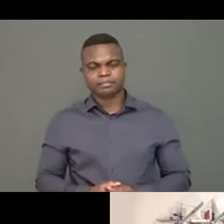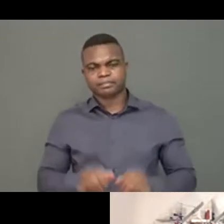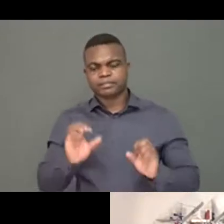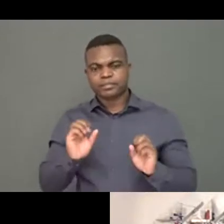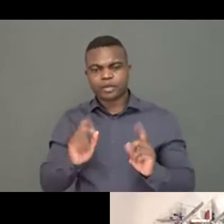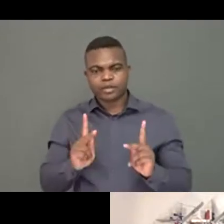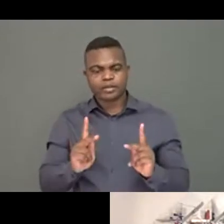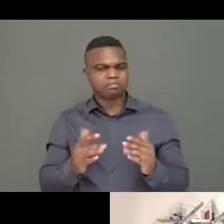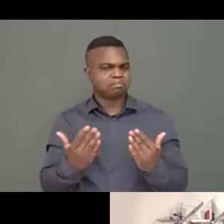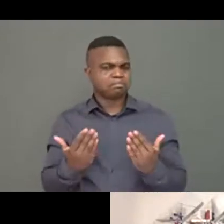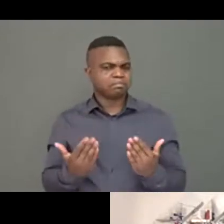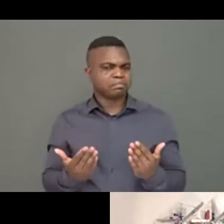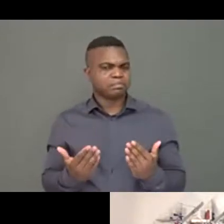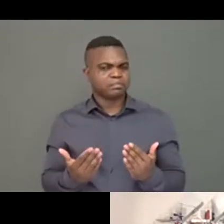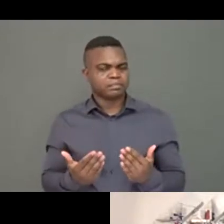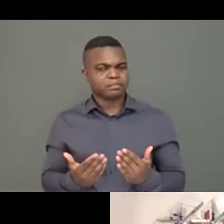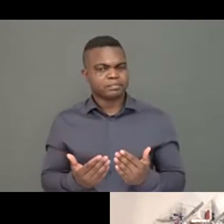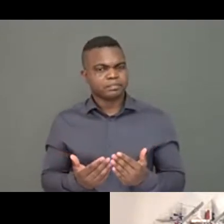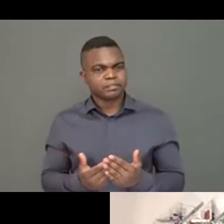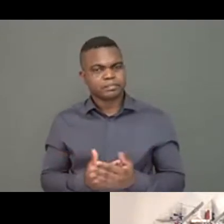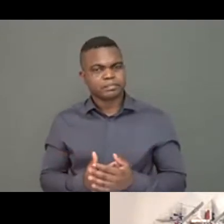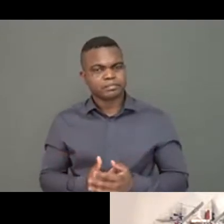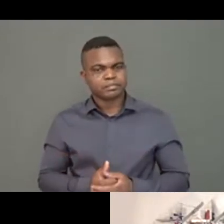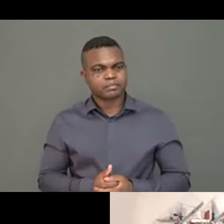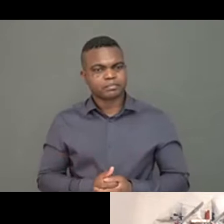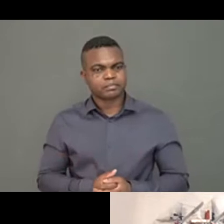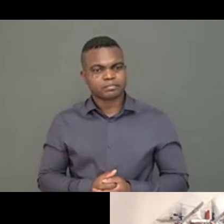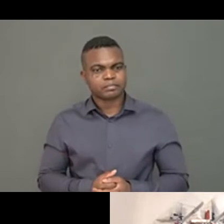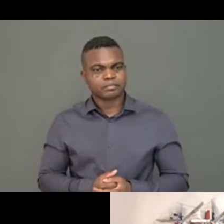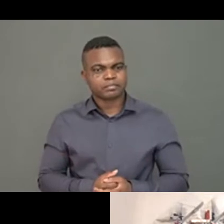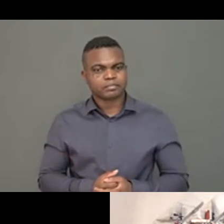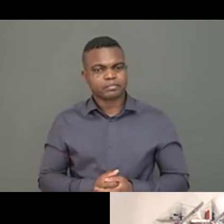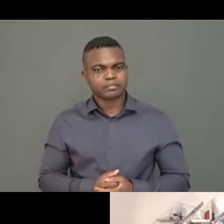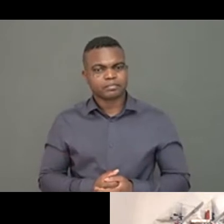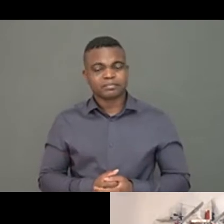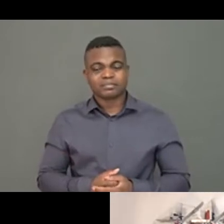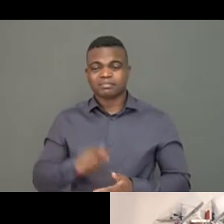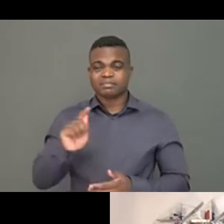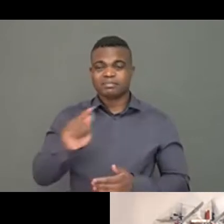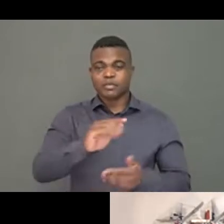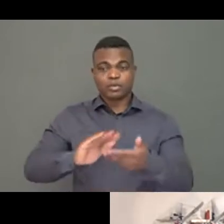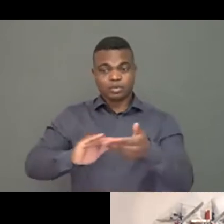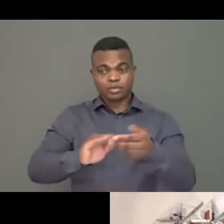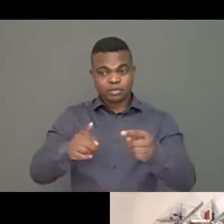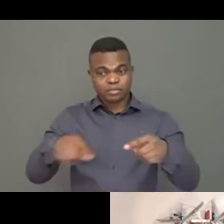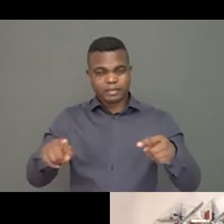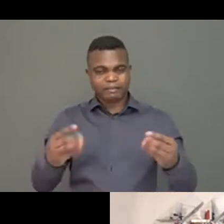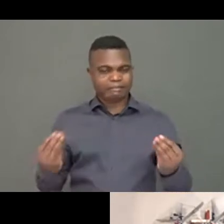out all the necessary steps to achieve full CHS membership, is there any help or support available to them?